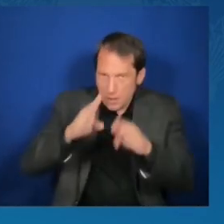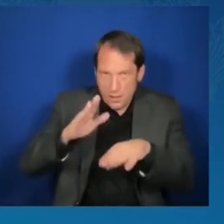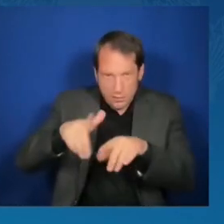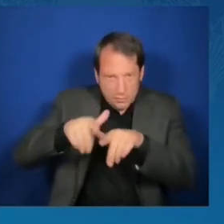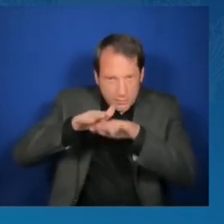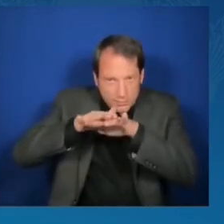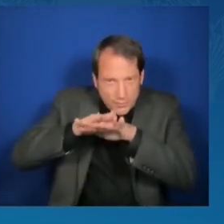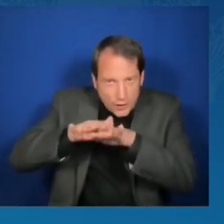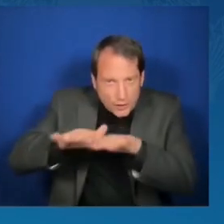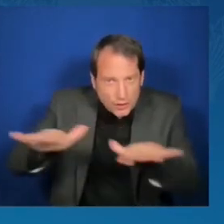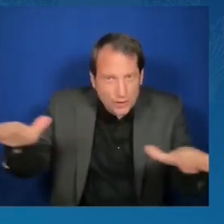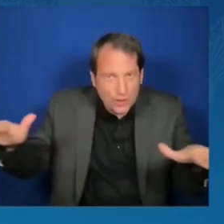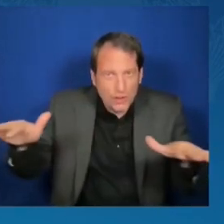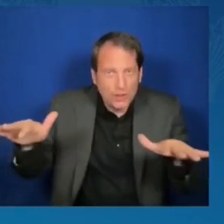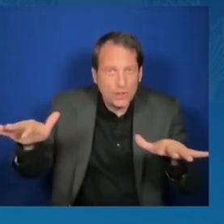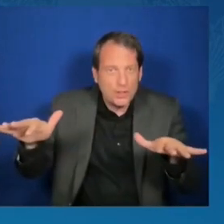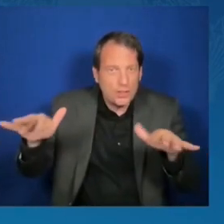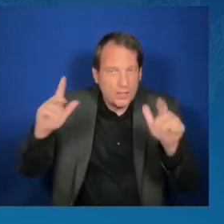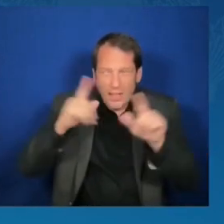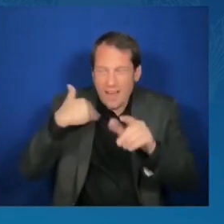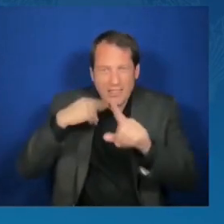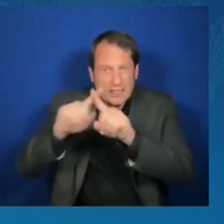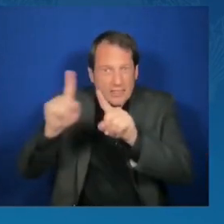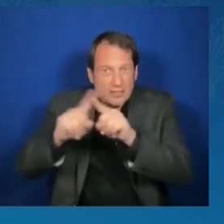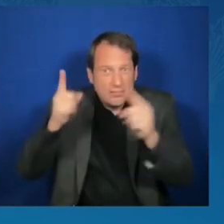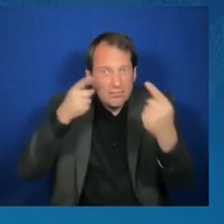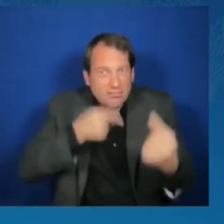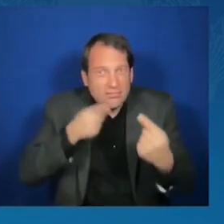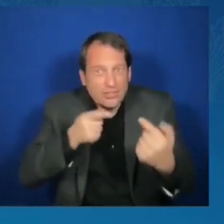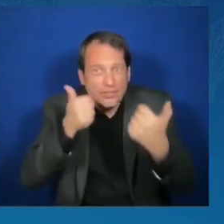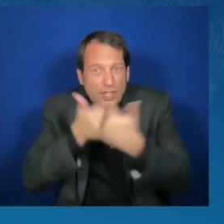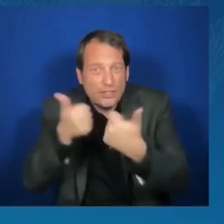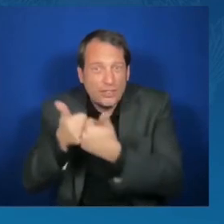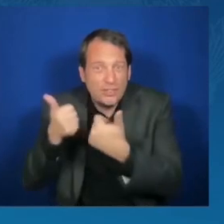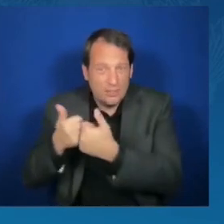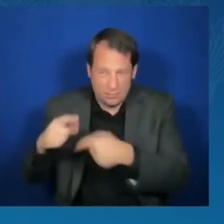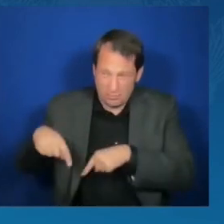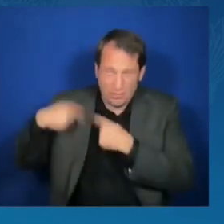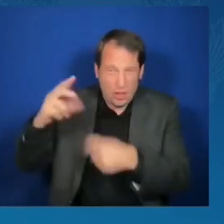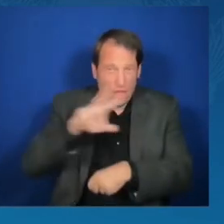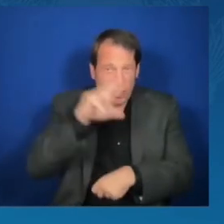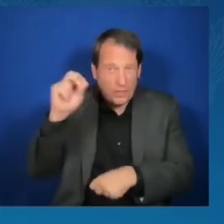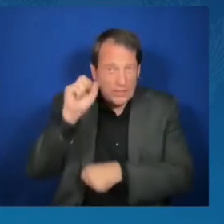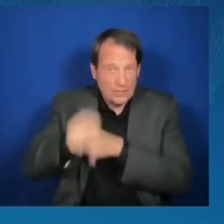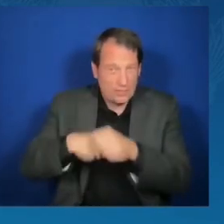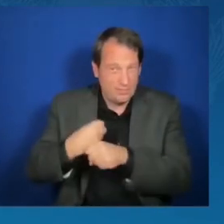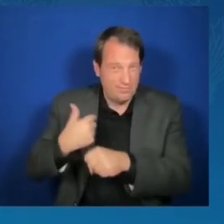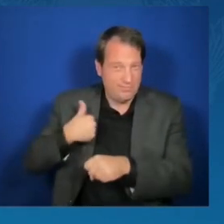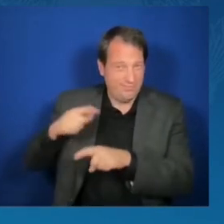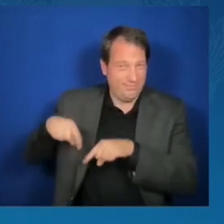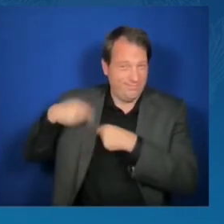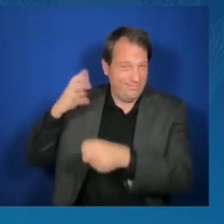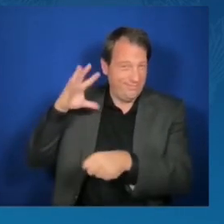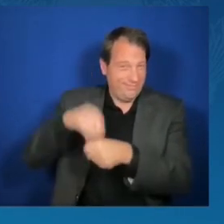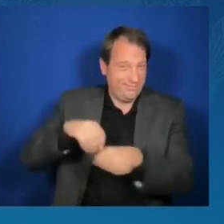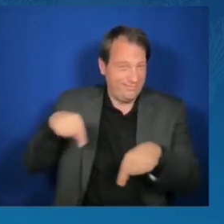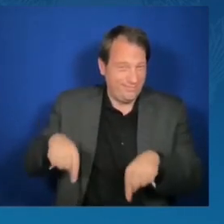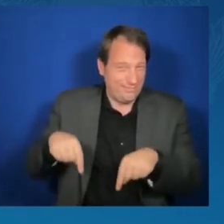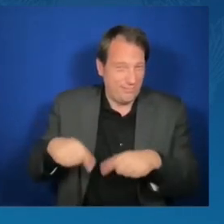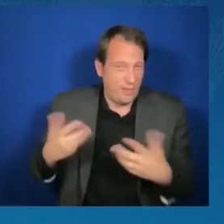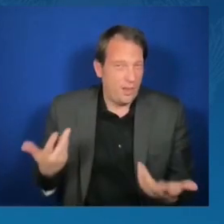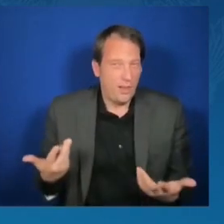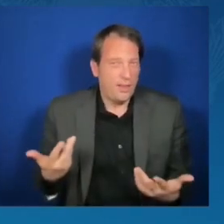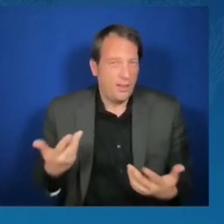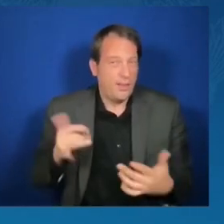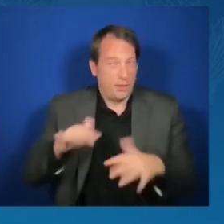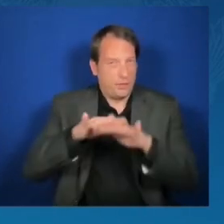The greatest advantage we have in operating in that world, the greatest advantage we have in actually advancing American values and American interests is our